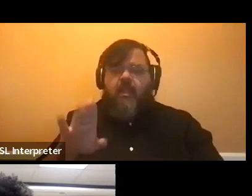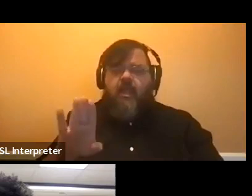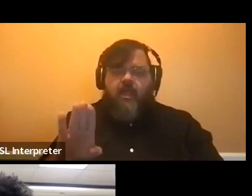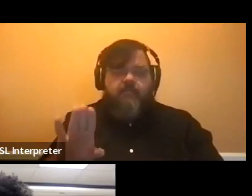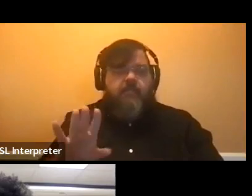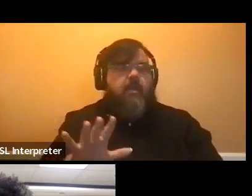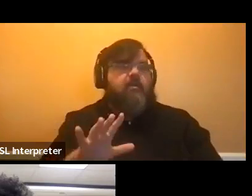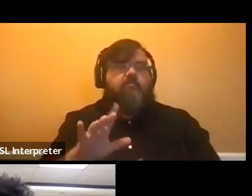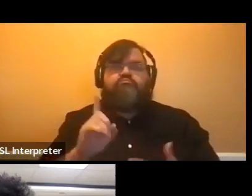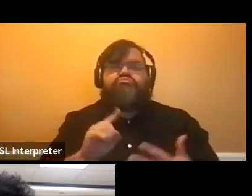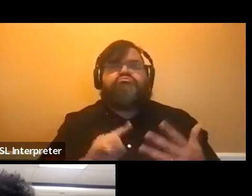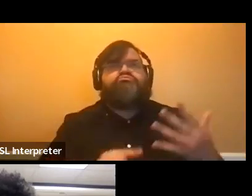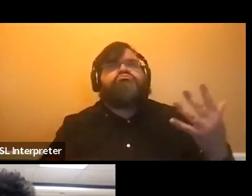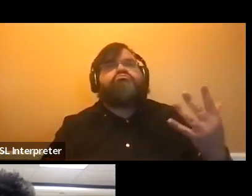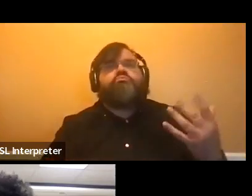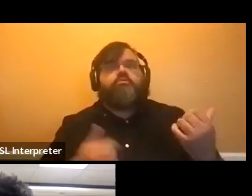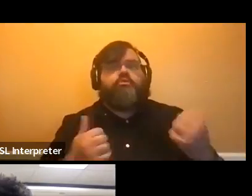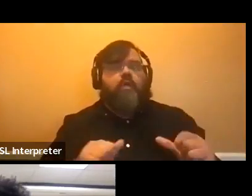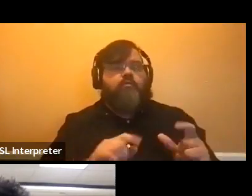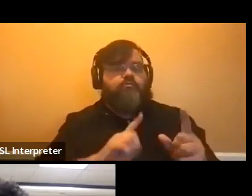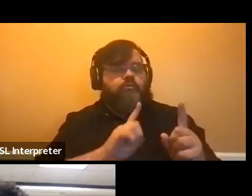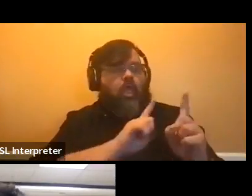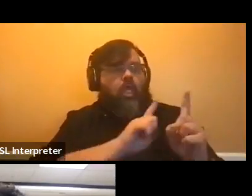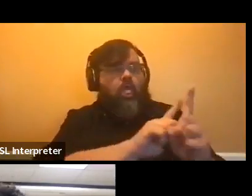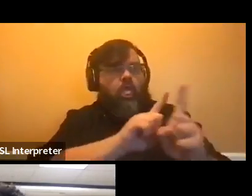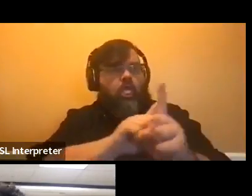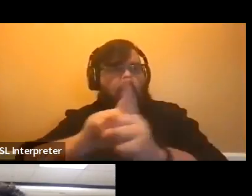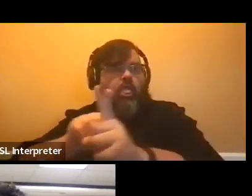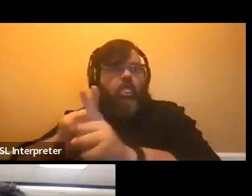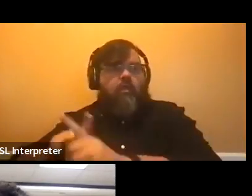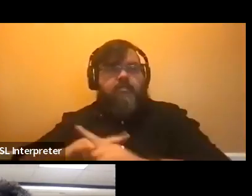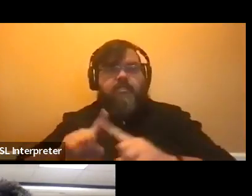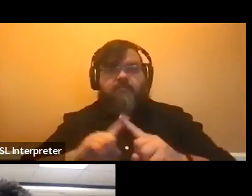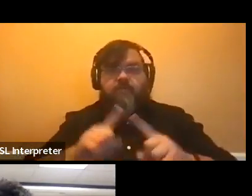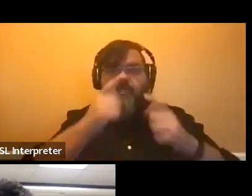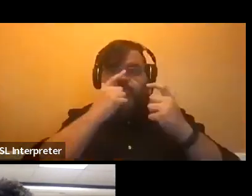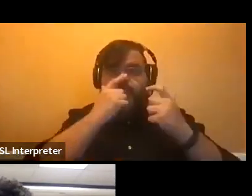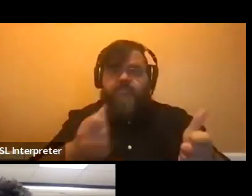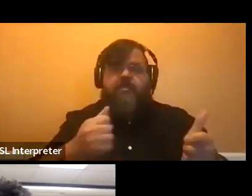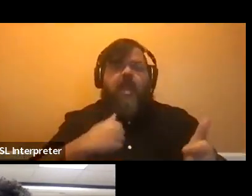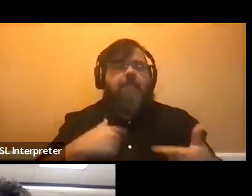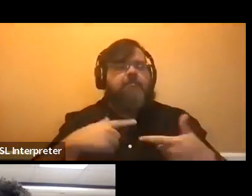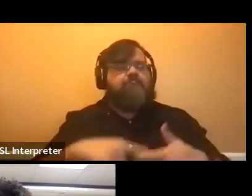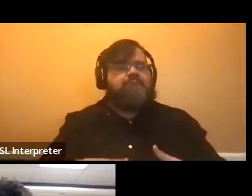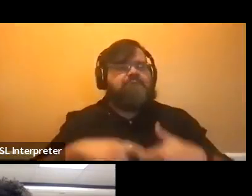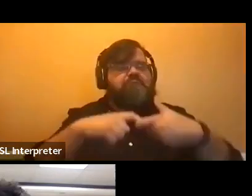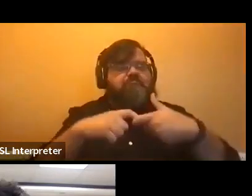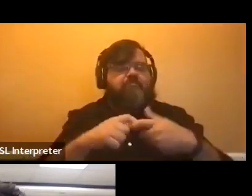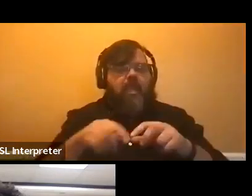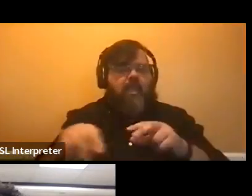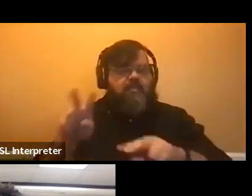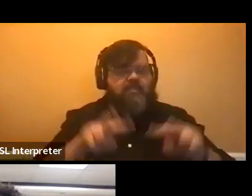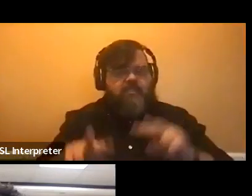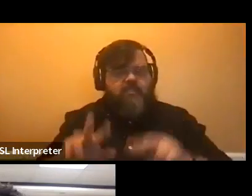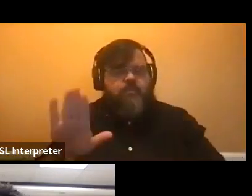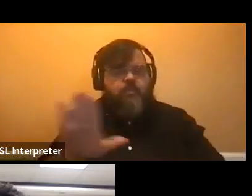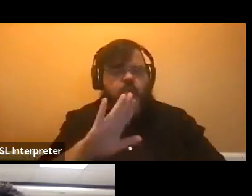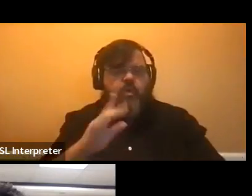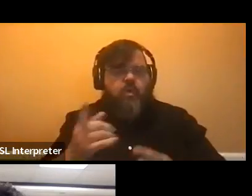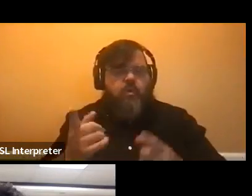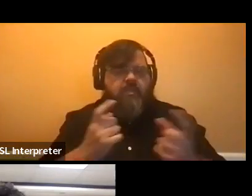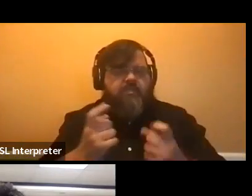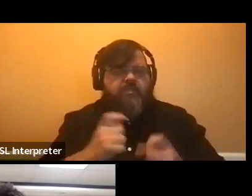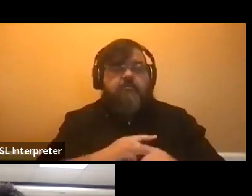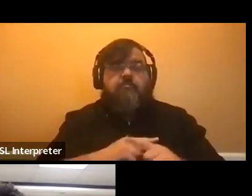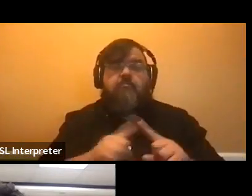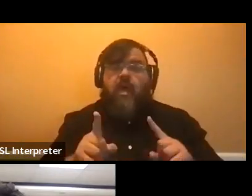of interests. I'm going to pause and call that the overview and see what questions you have. again, Nim and Taylor and I are